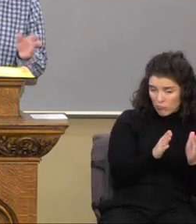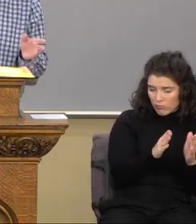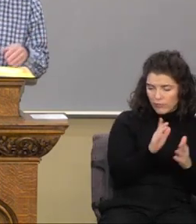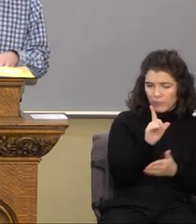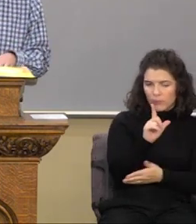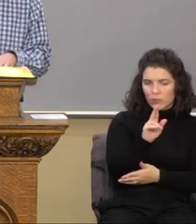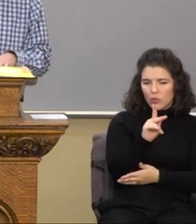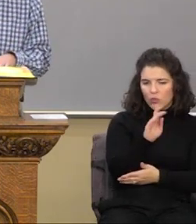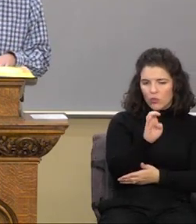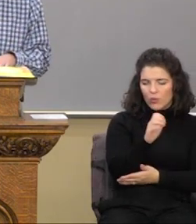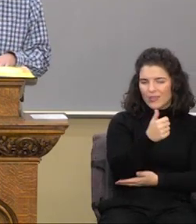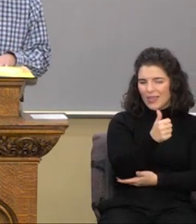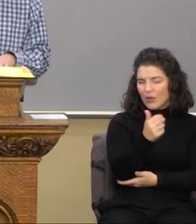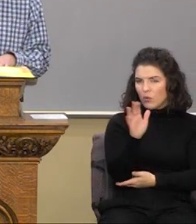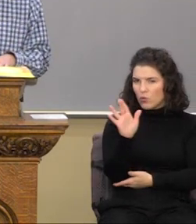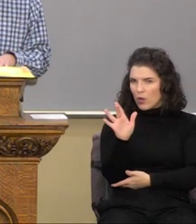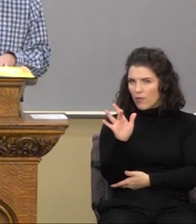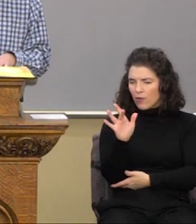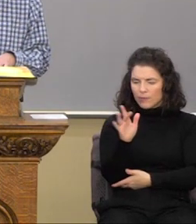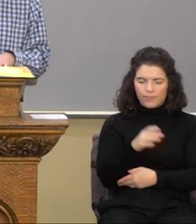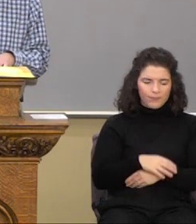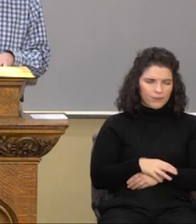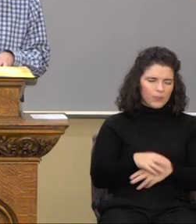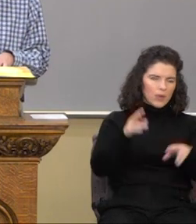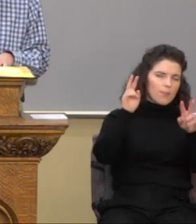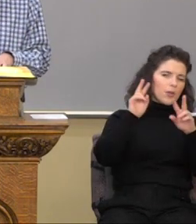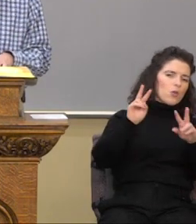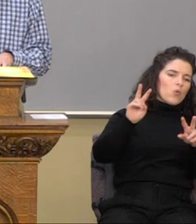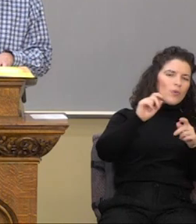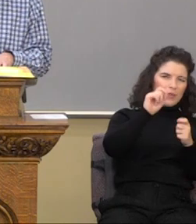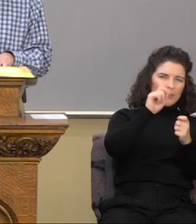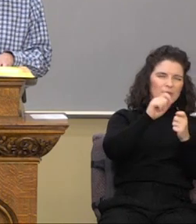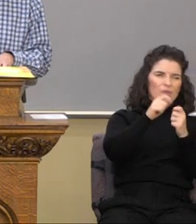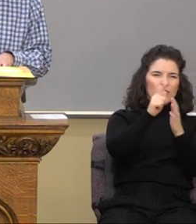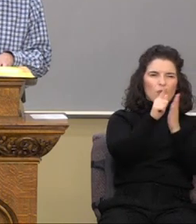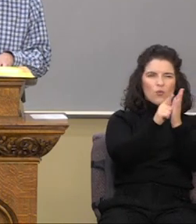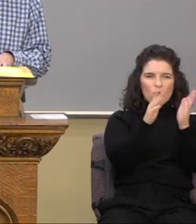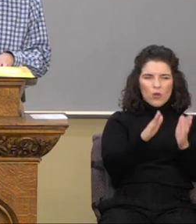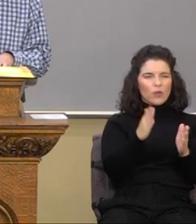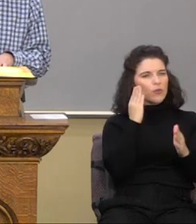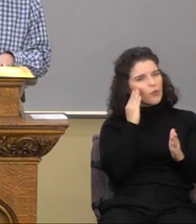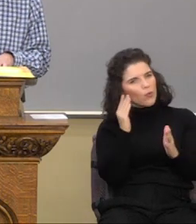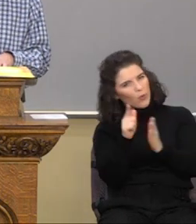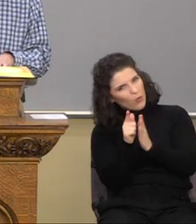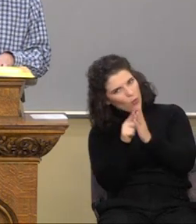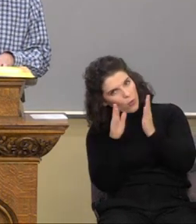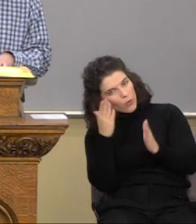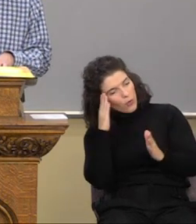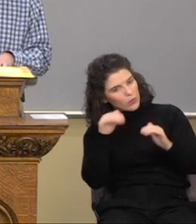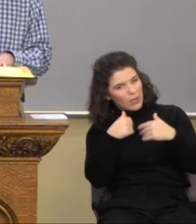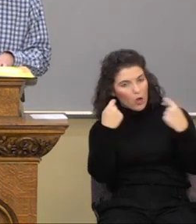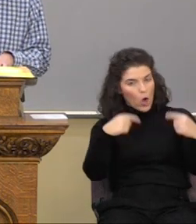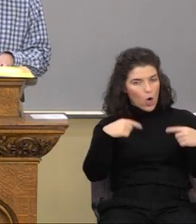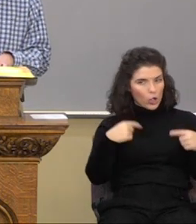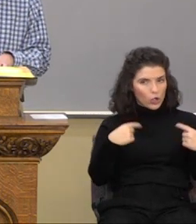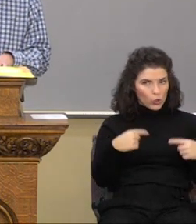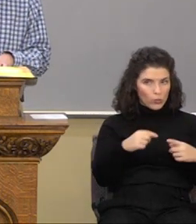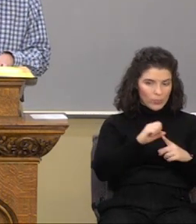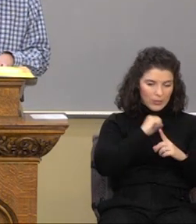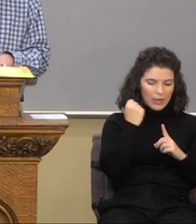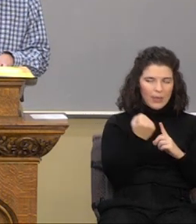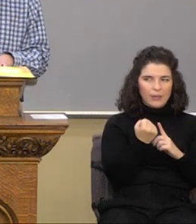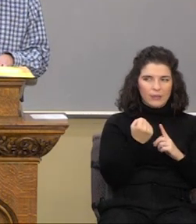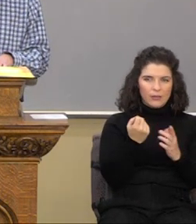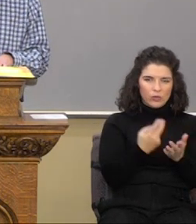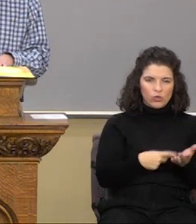And behold, a certain lawyer, you know, a lawyer knows how to argue the case, right? stood up